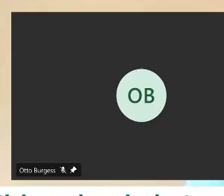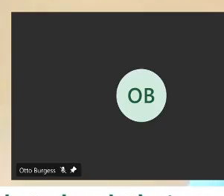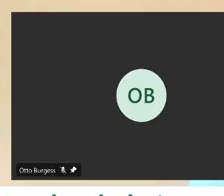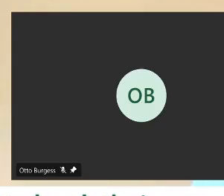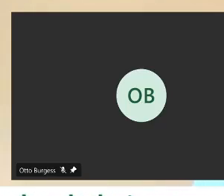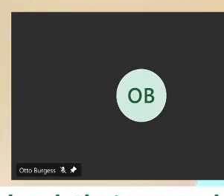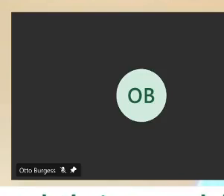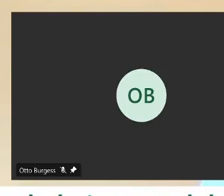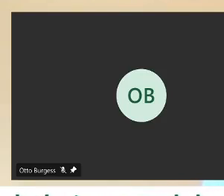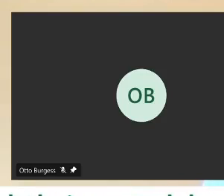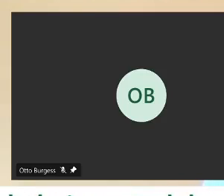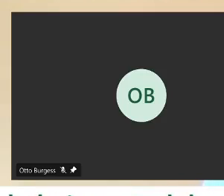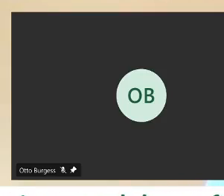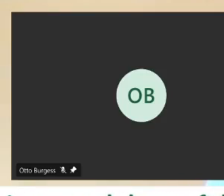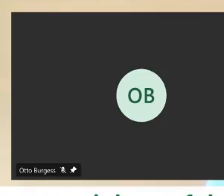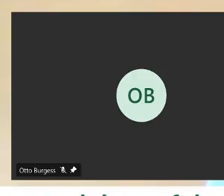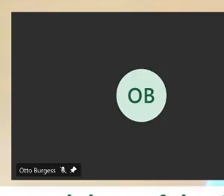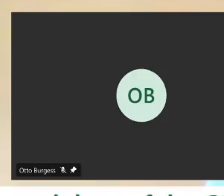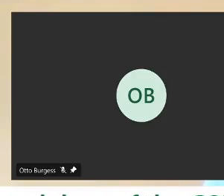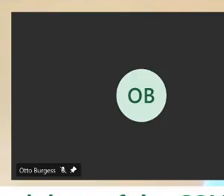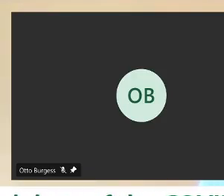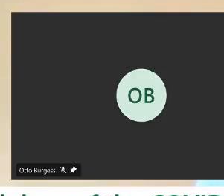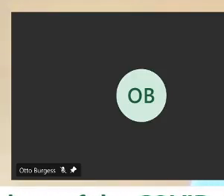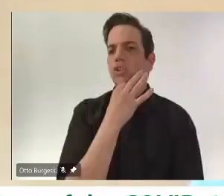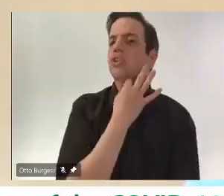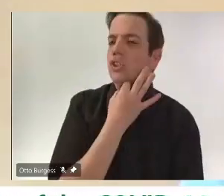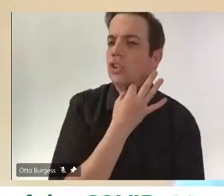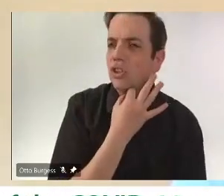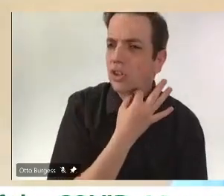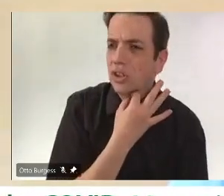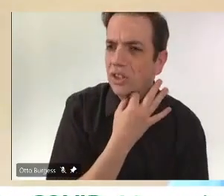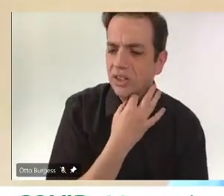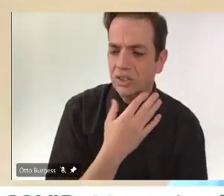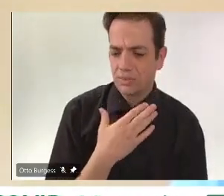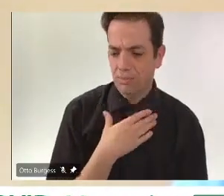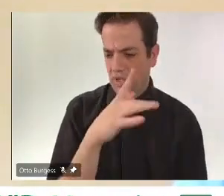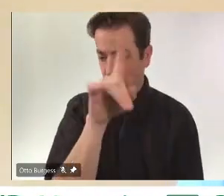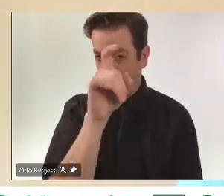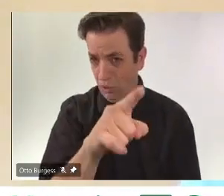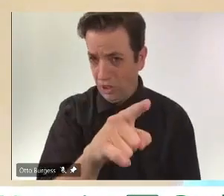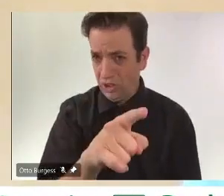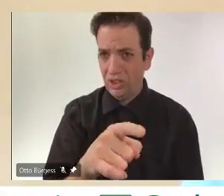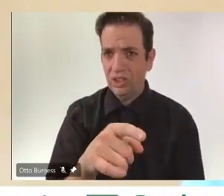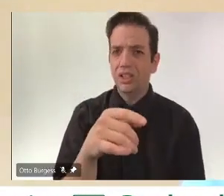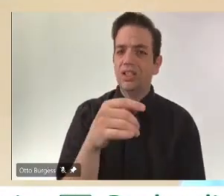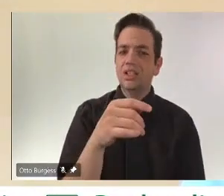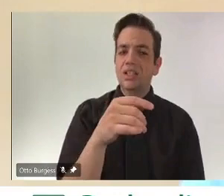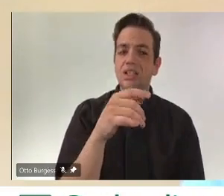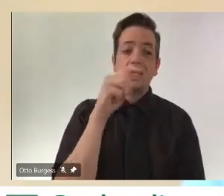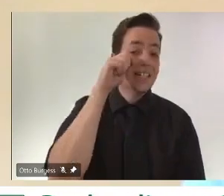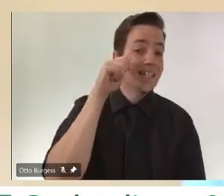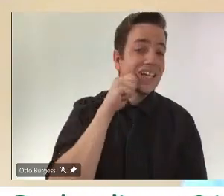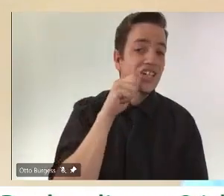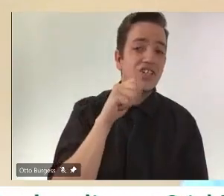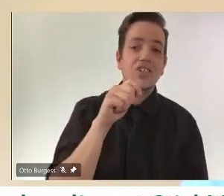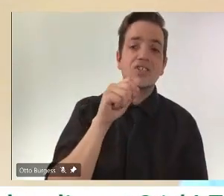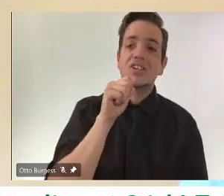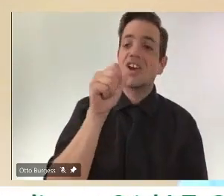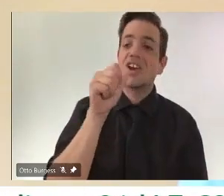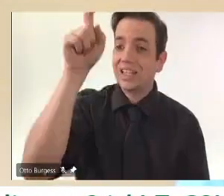majority of teens anyways, like that are going to be getting vaccinated potentially. But just given we have such a high